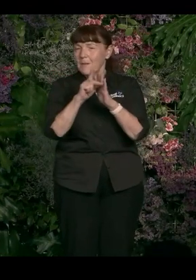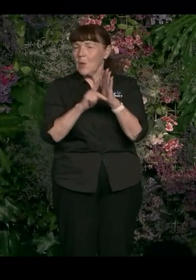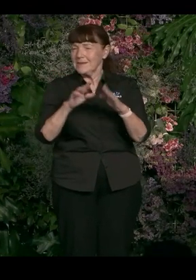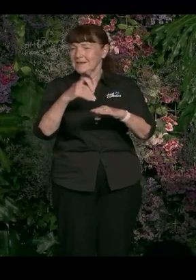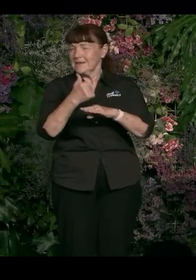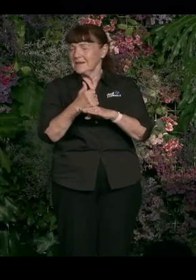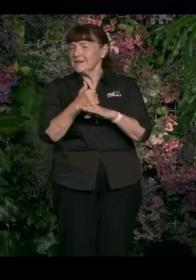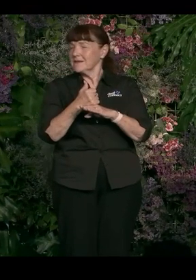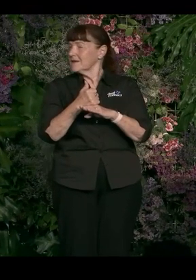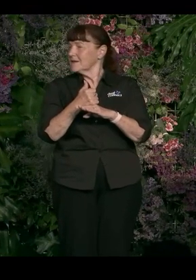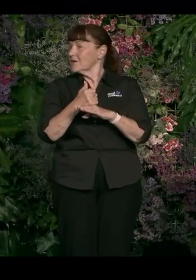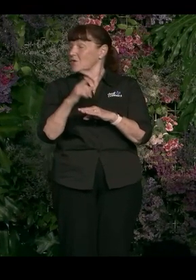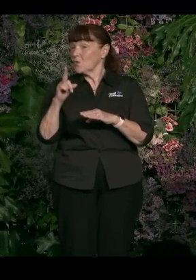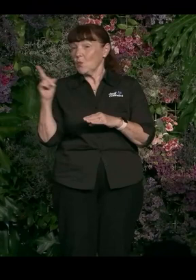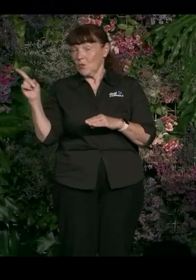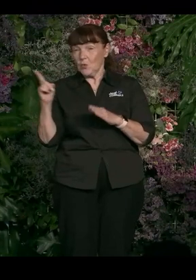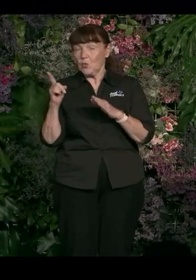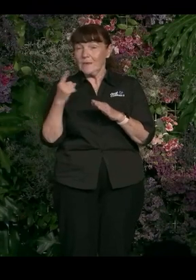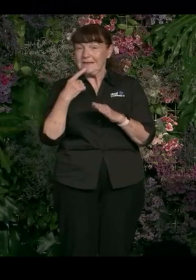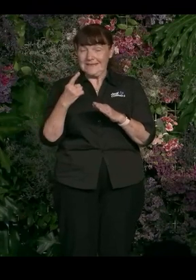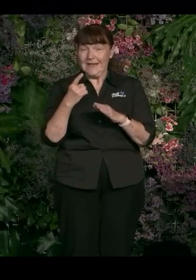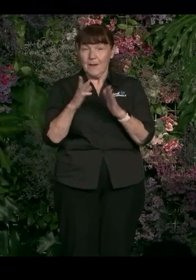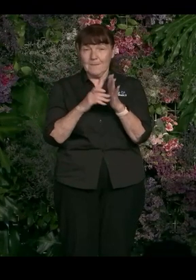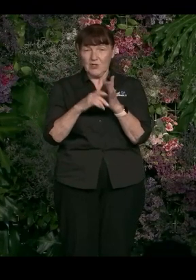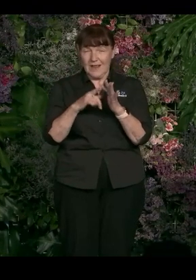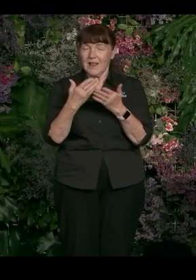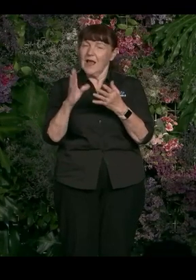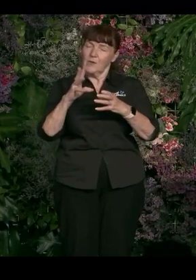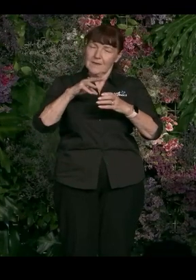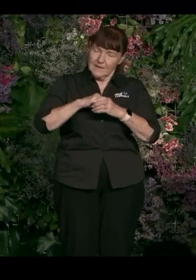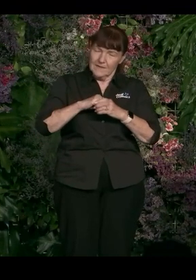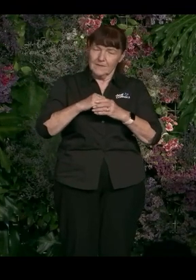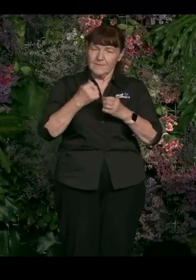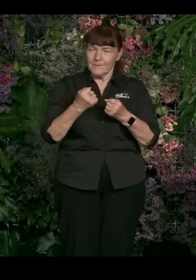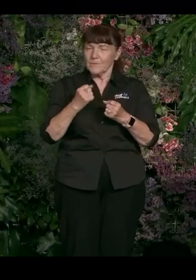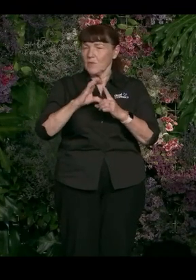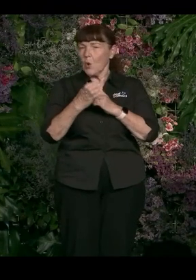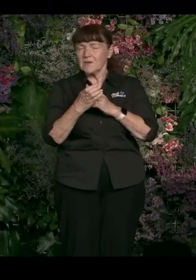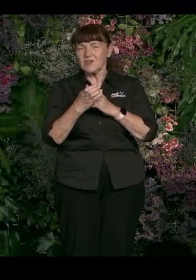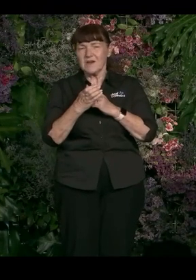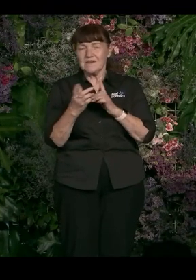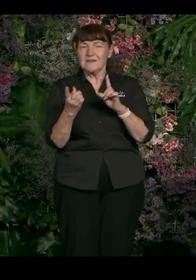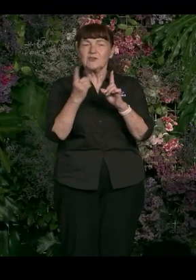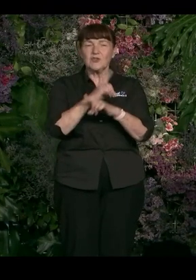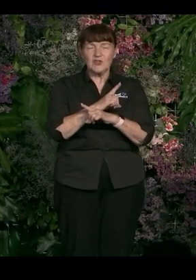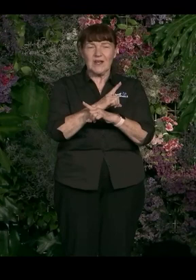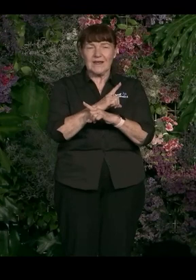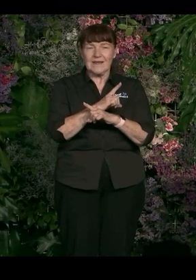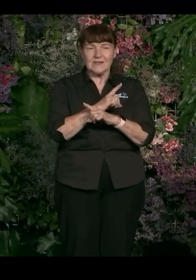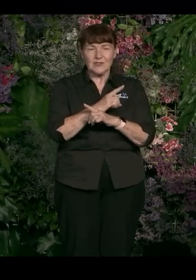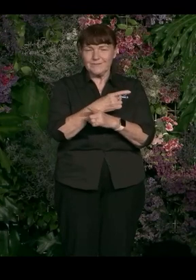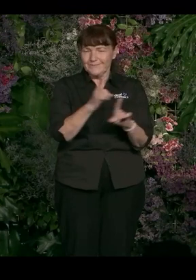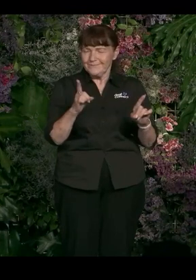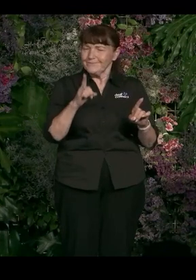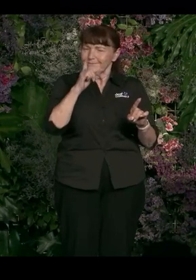place to what you said, Michelle, about how do we embed and enshrine and change cultural